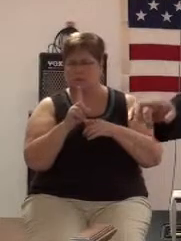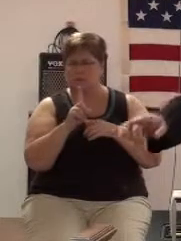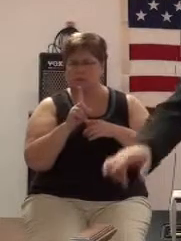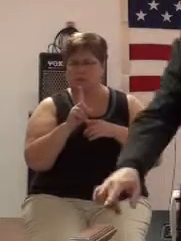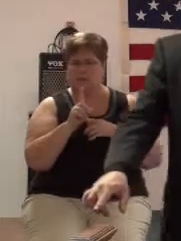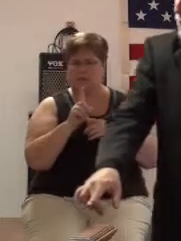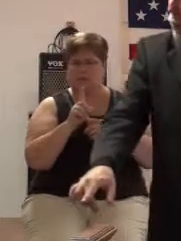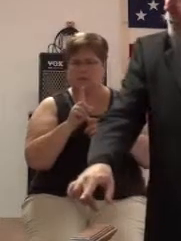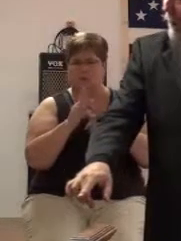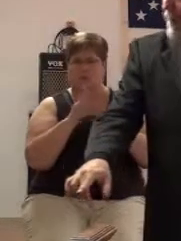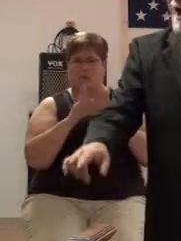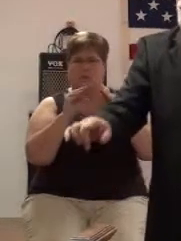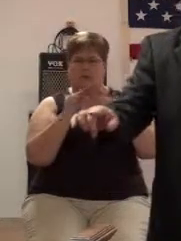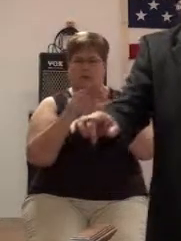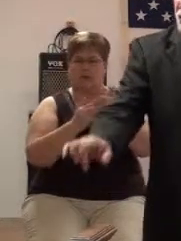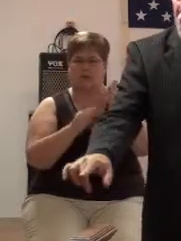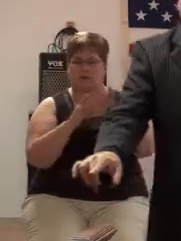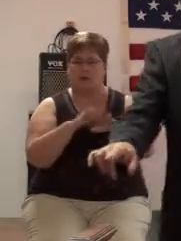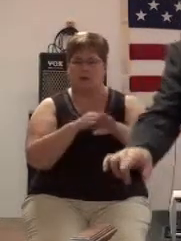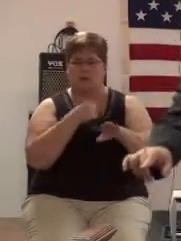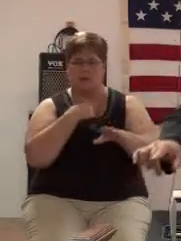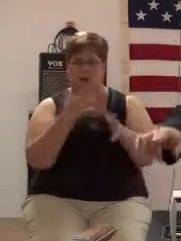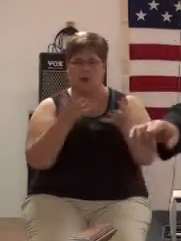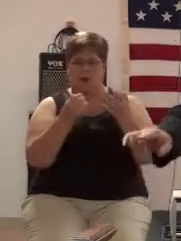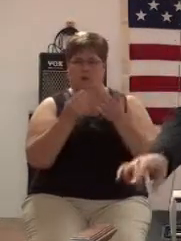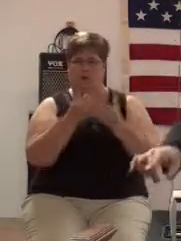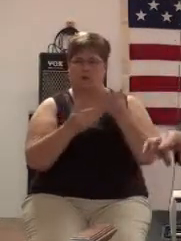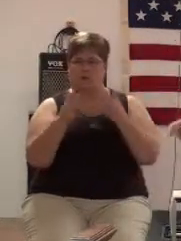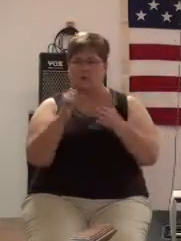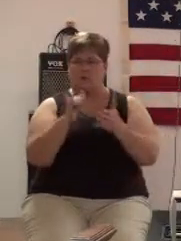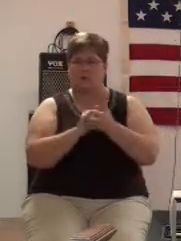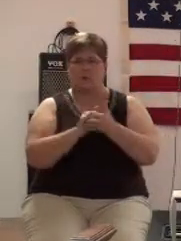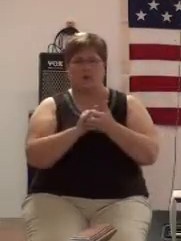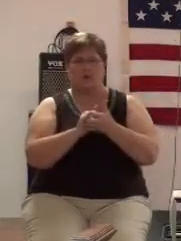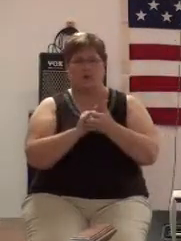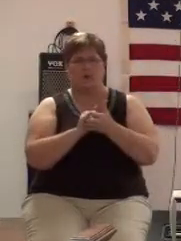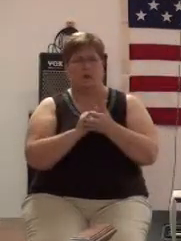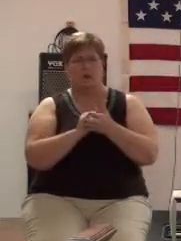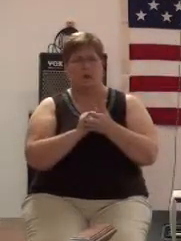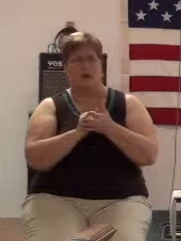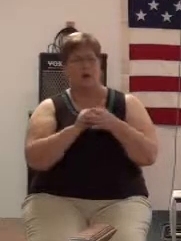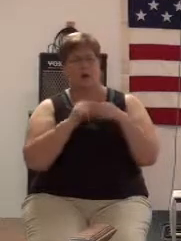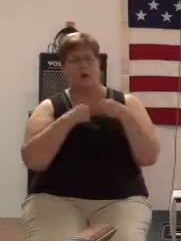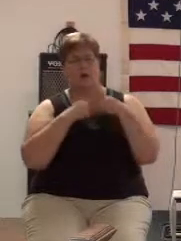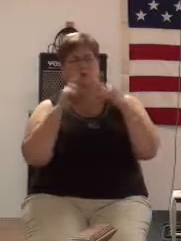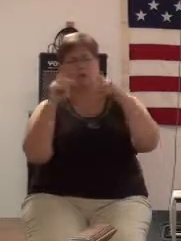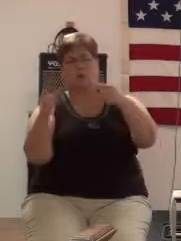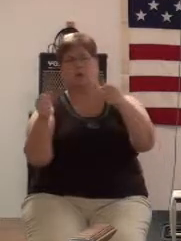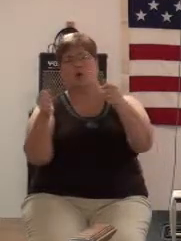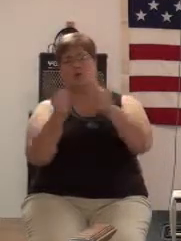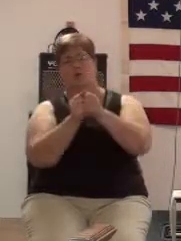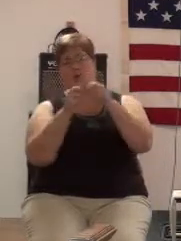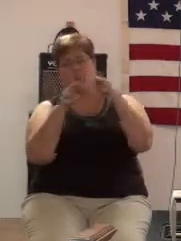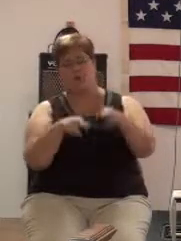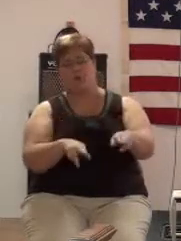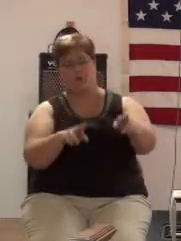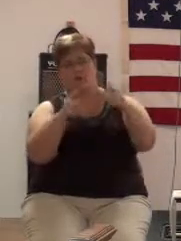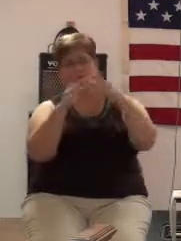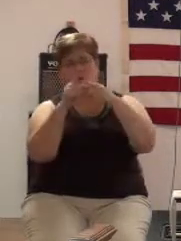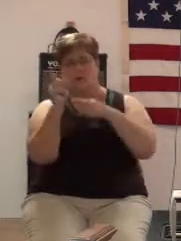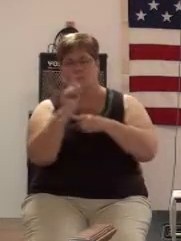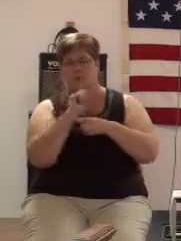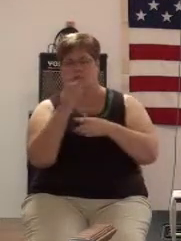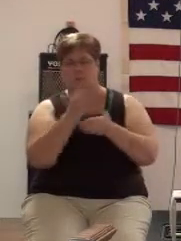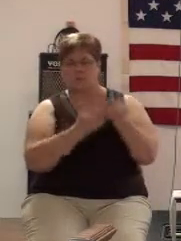laying hands on me. I want somebody that has went with the river to where